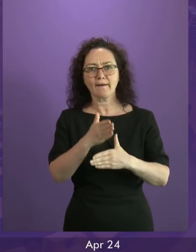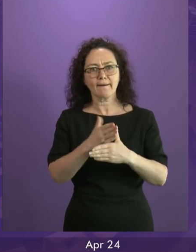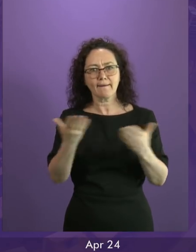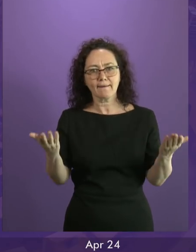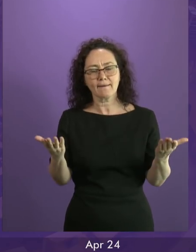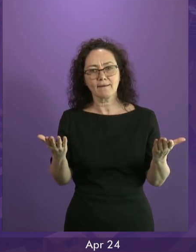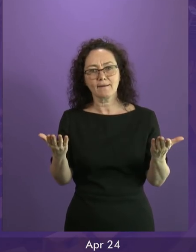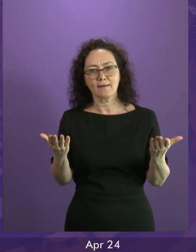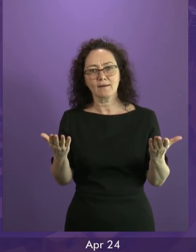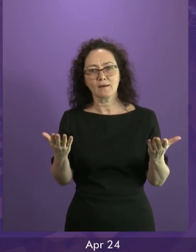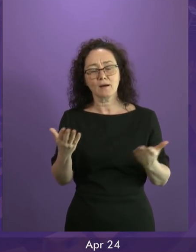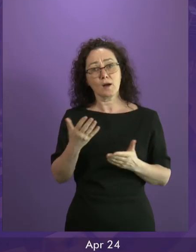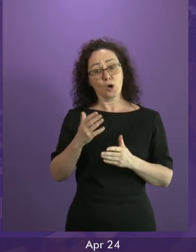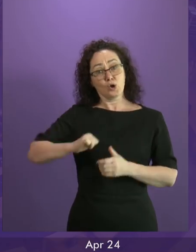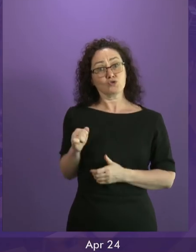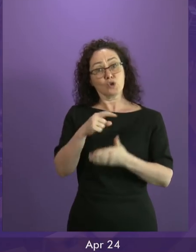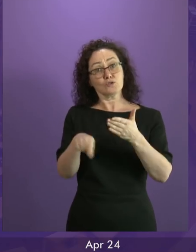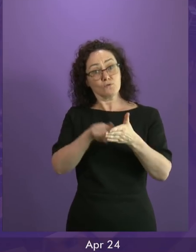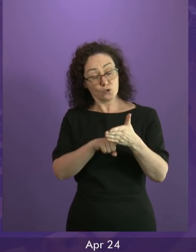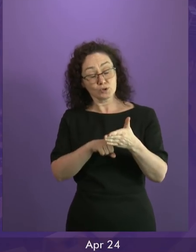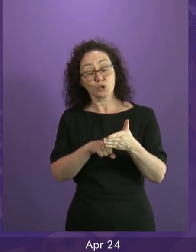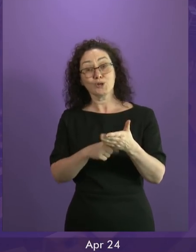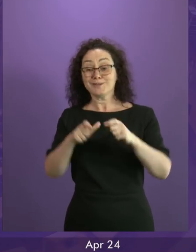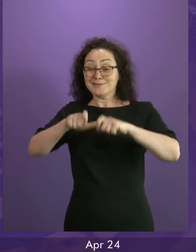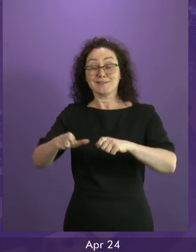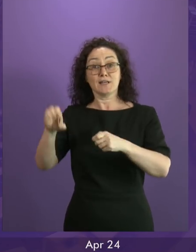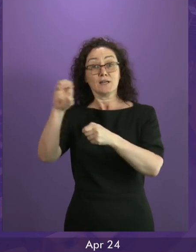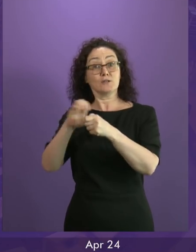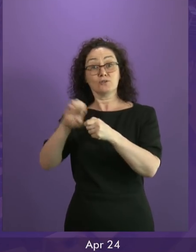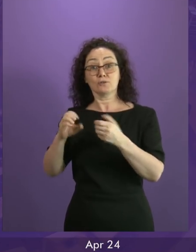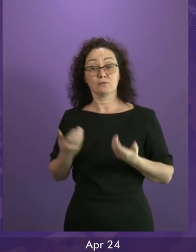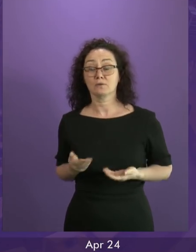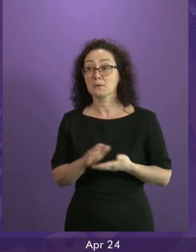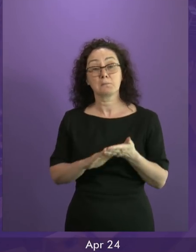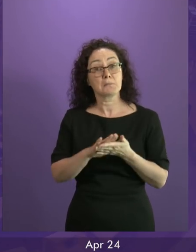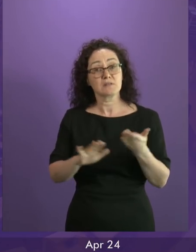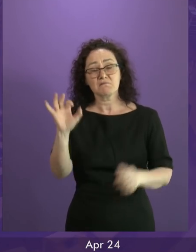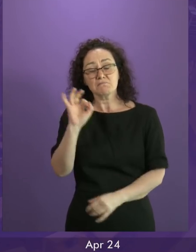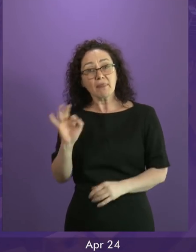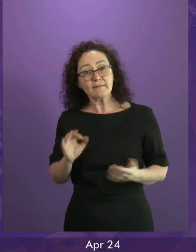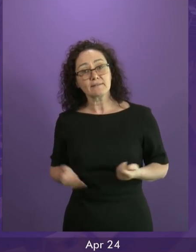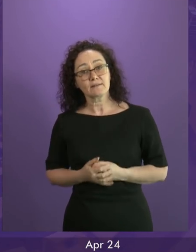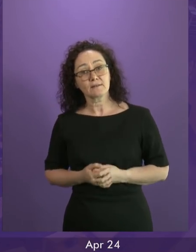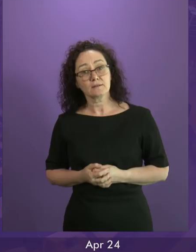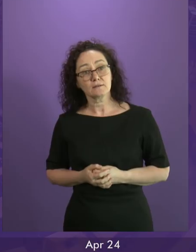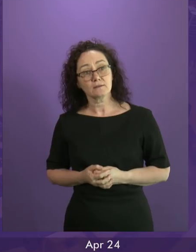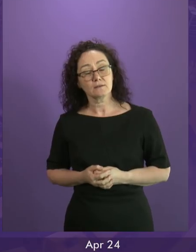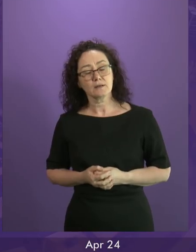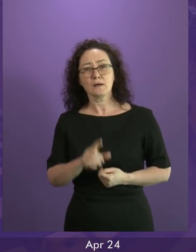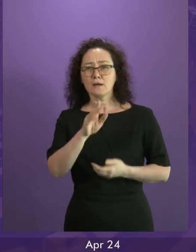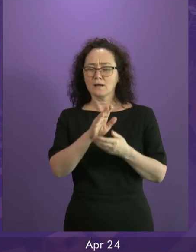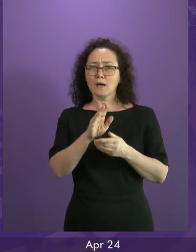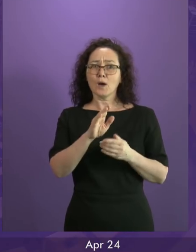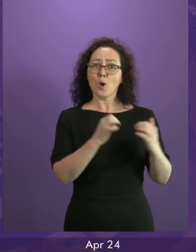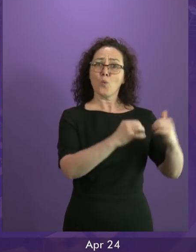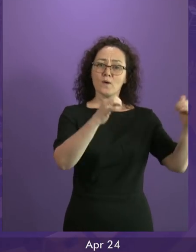in the EU counted for nothing. Far from being an equal partner at Westminster, Scotland's voice is listened to only